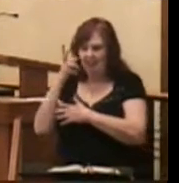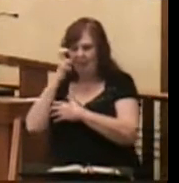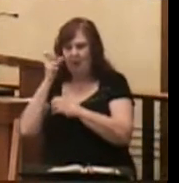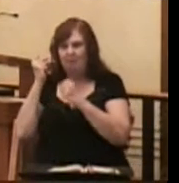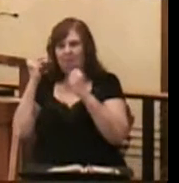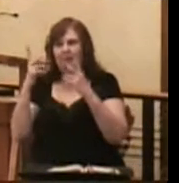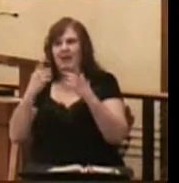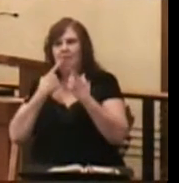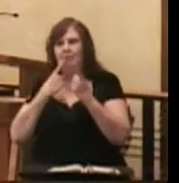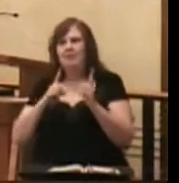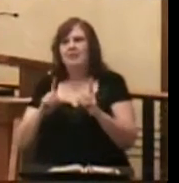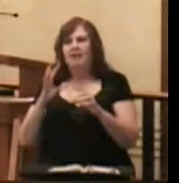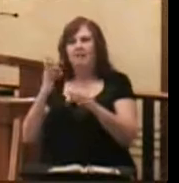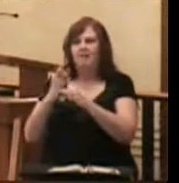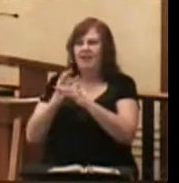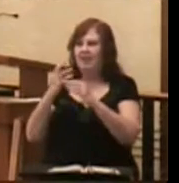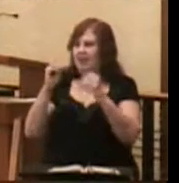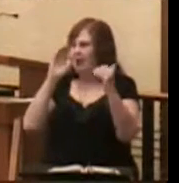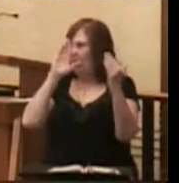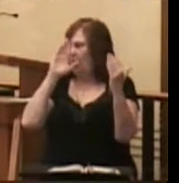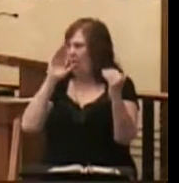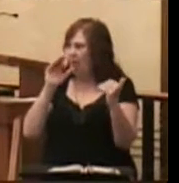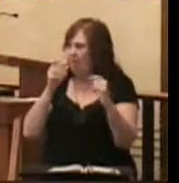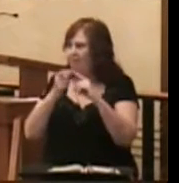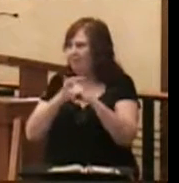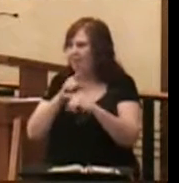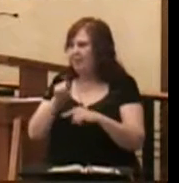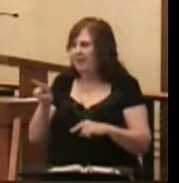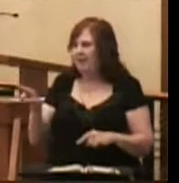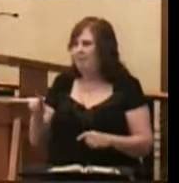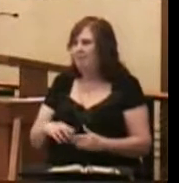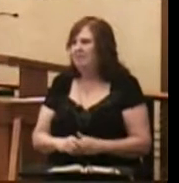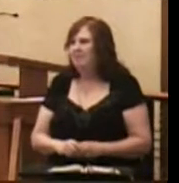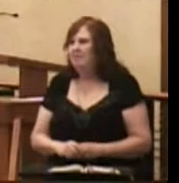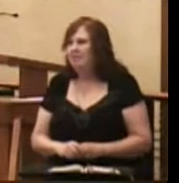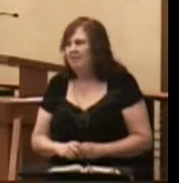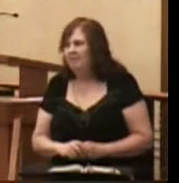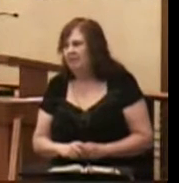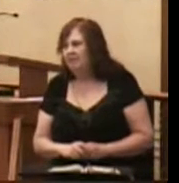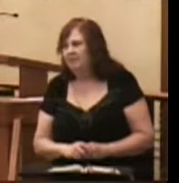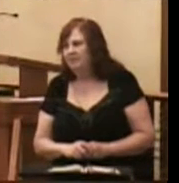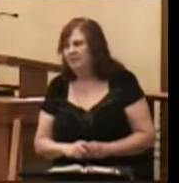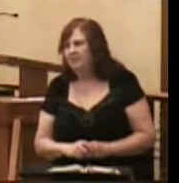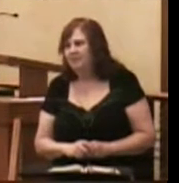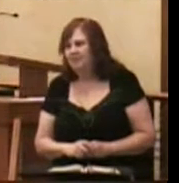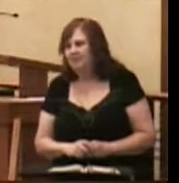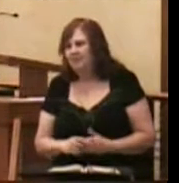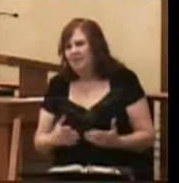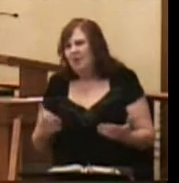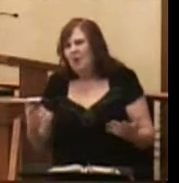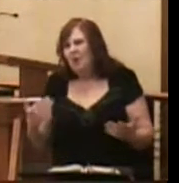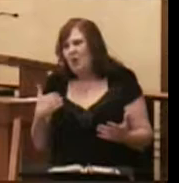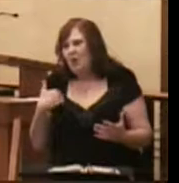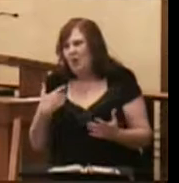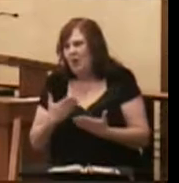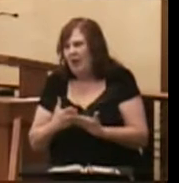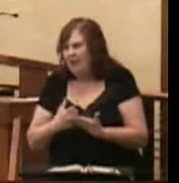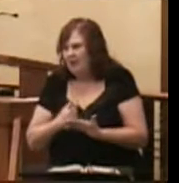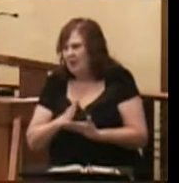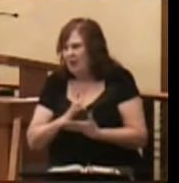proclamations of faith and hope from them. Who has the right to grumble?